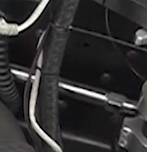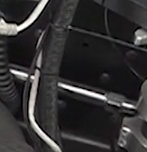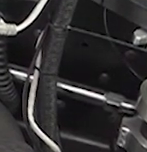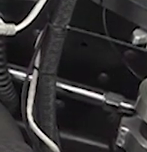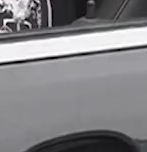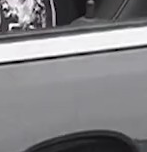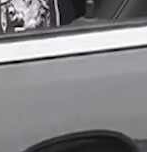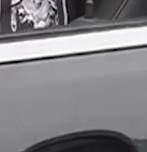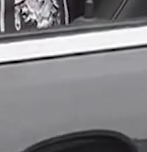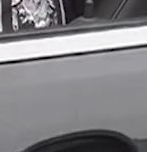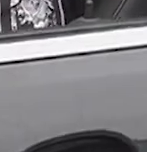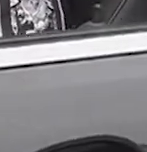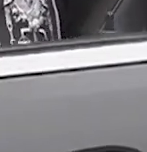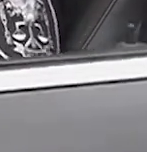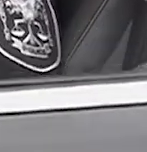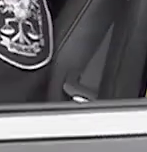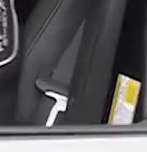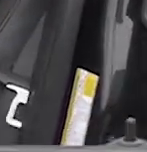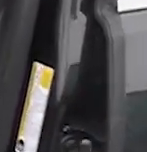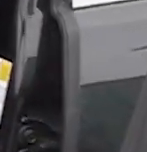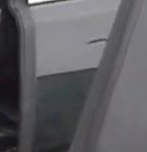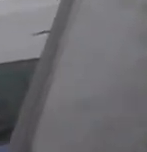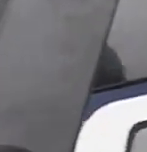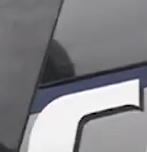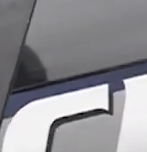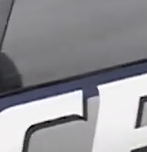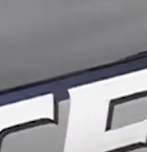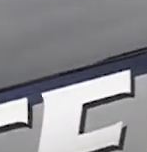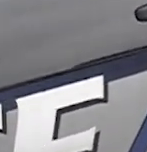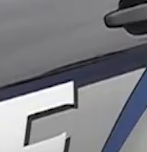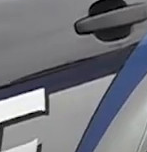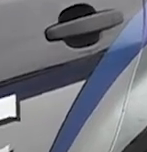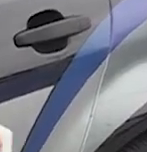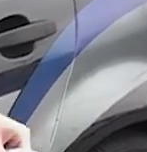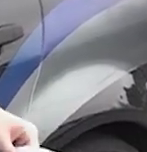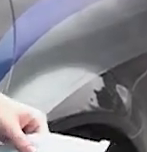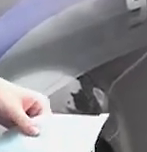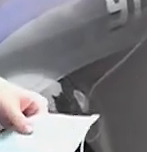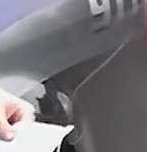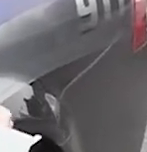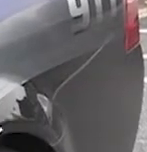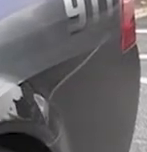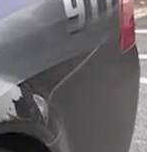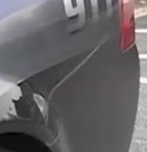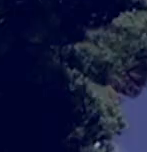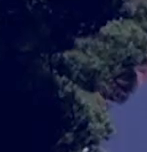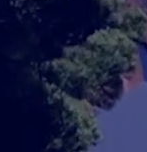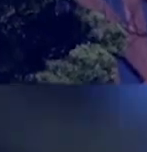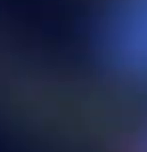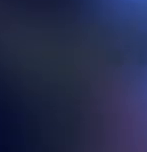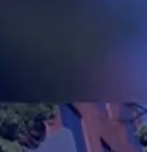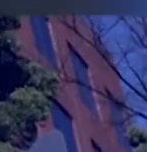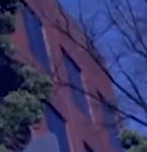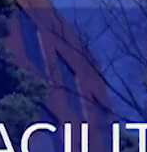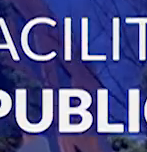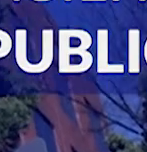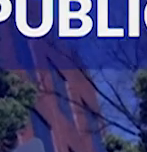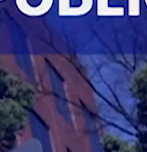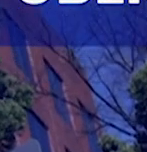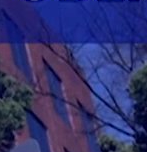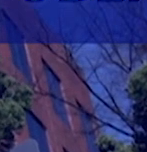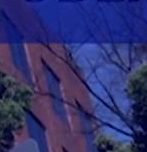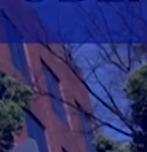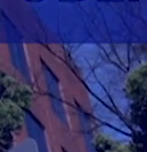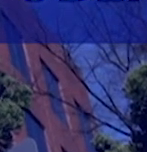have it in case for whatever reason they may need to use it if they're in an environment where they're highly exposed. And while human to human